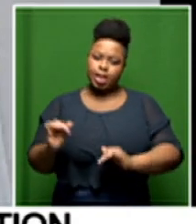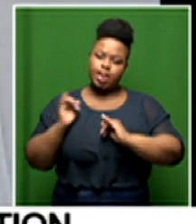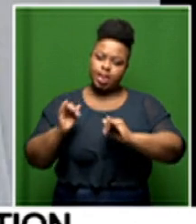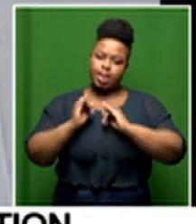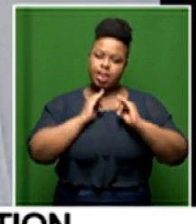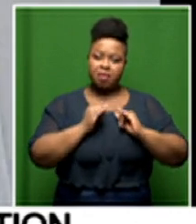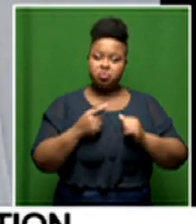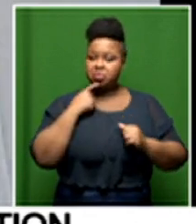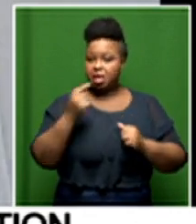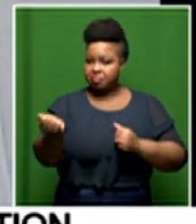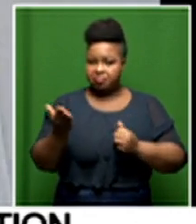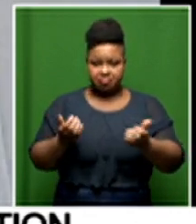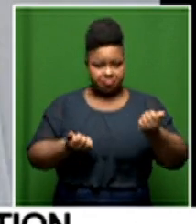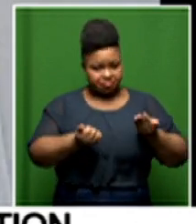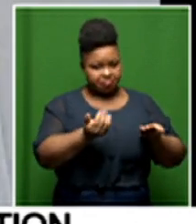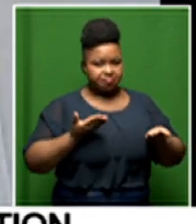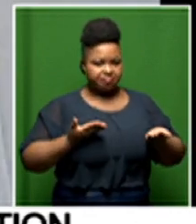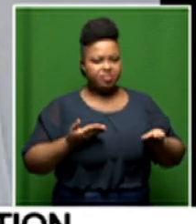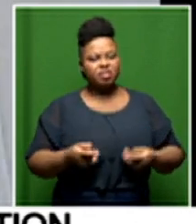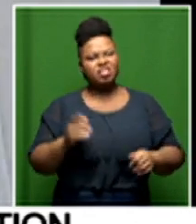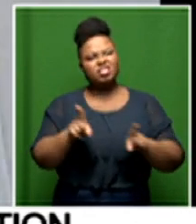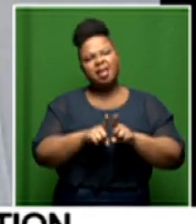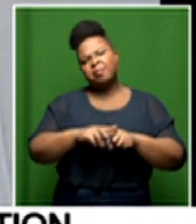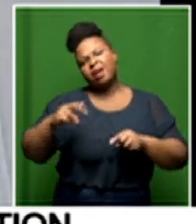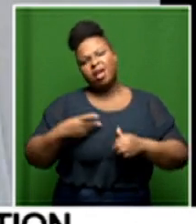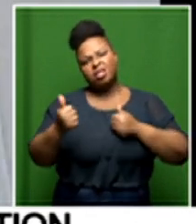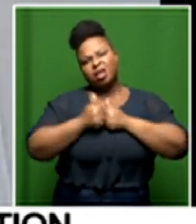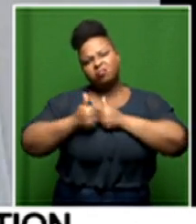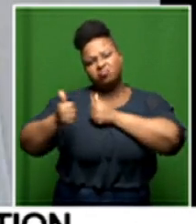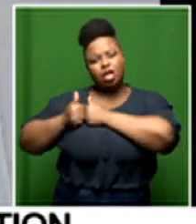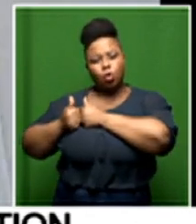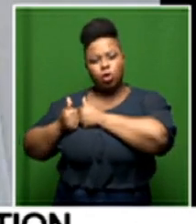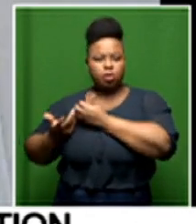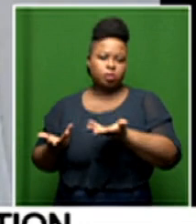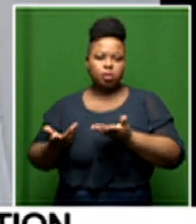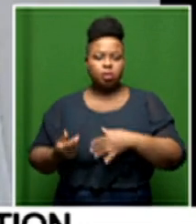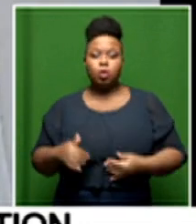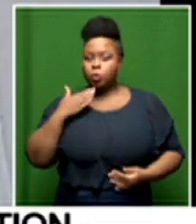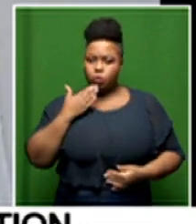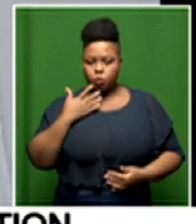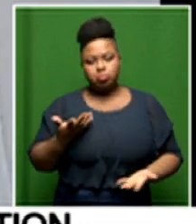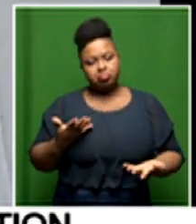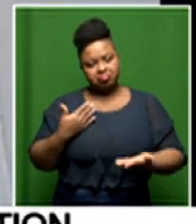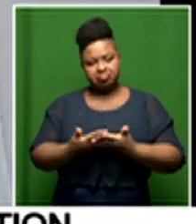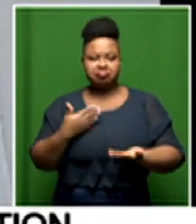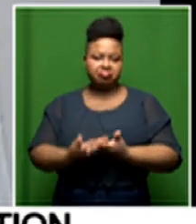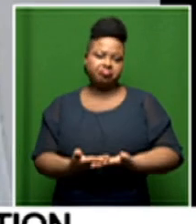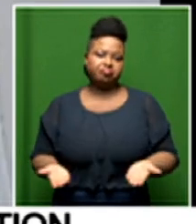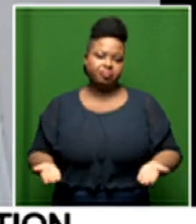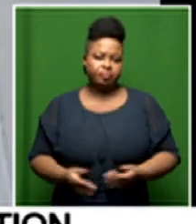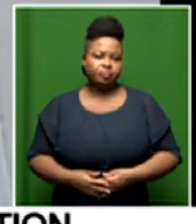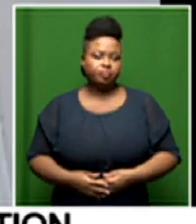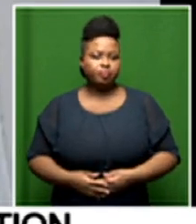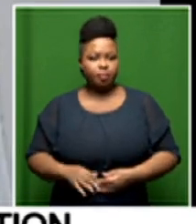submissions uh to those uh stakeholders will enable you know uh submissions to come through and um